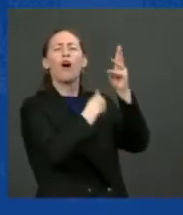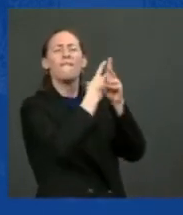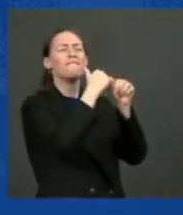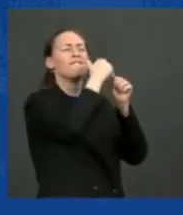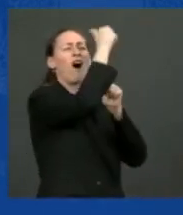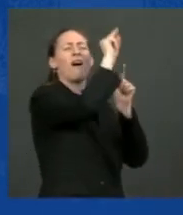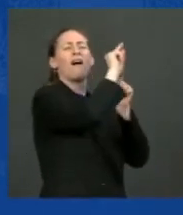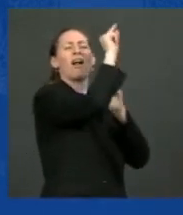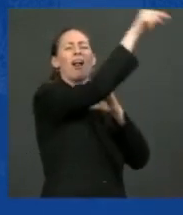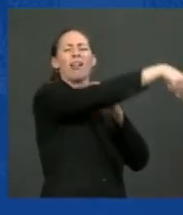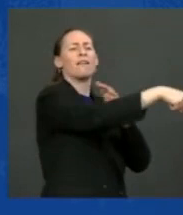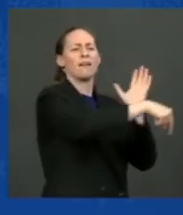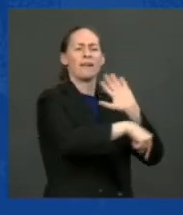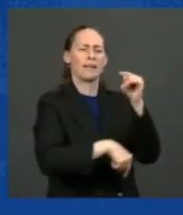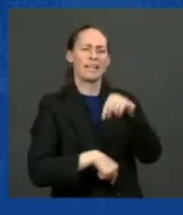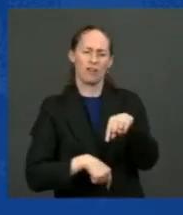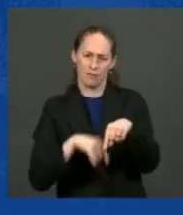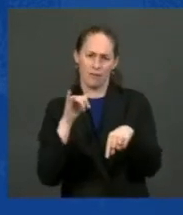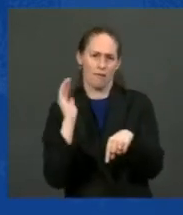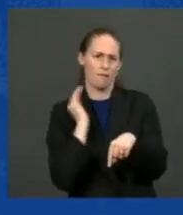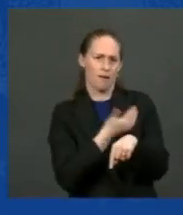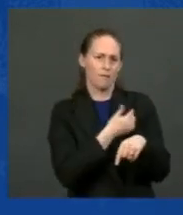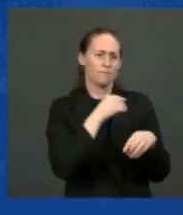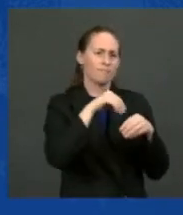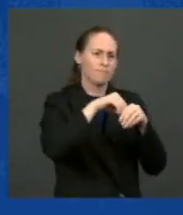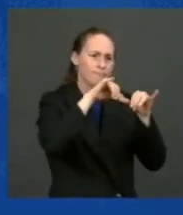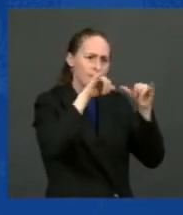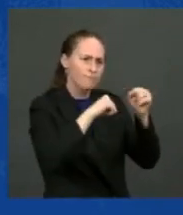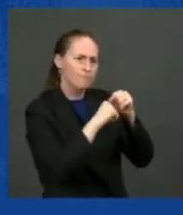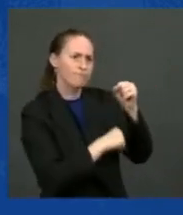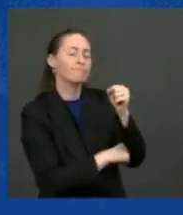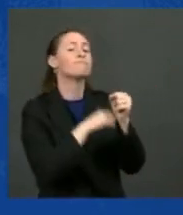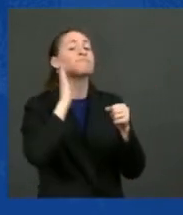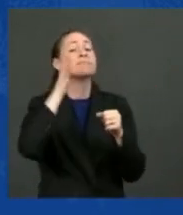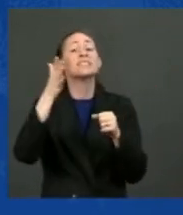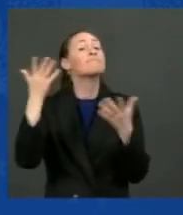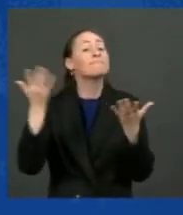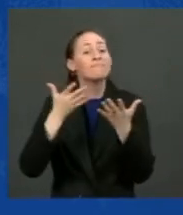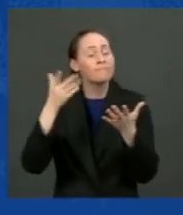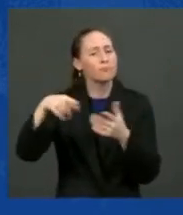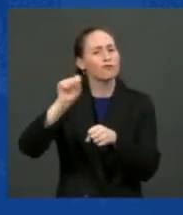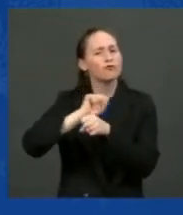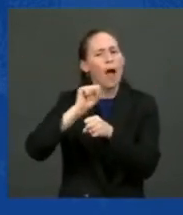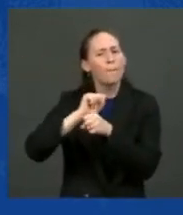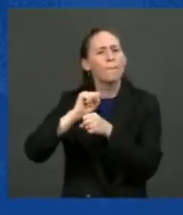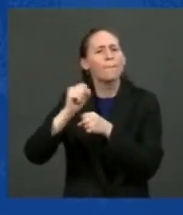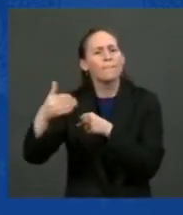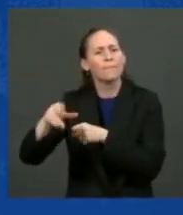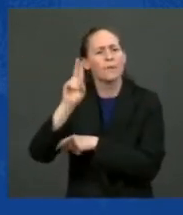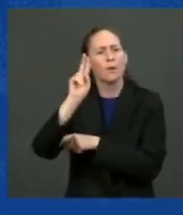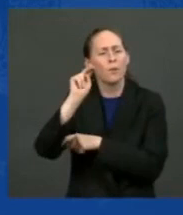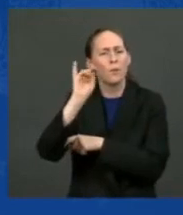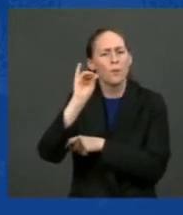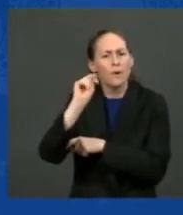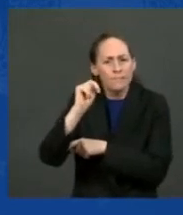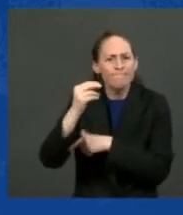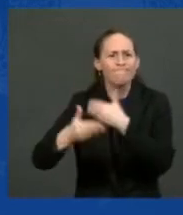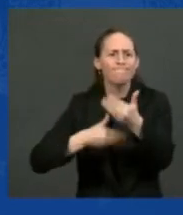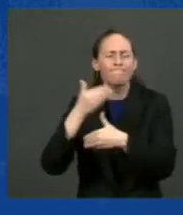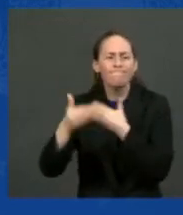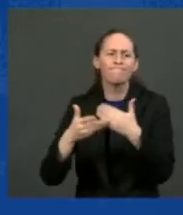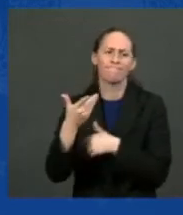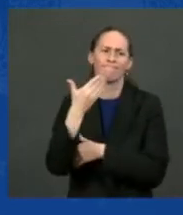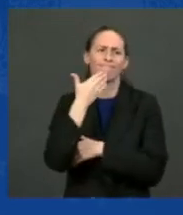do. The infrastructure bill will put in motion the union workers on the job installing national network of hundreds of thousands of charging